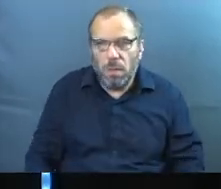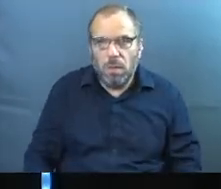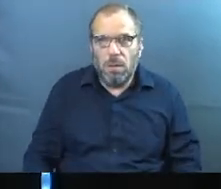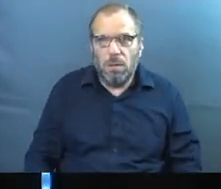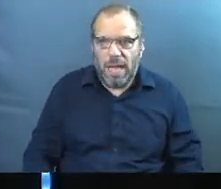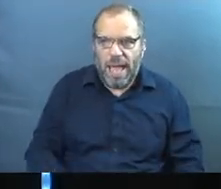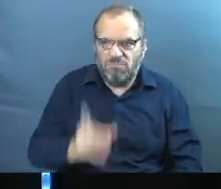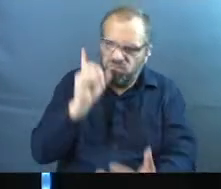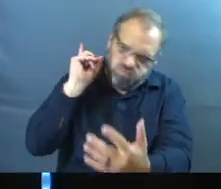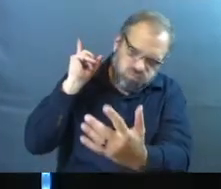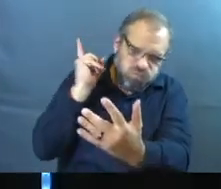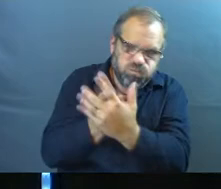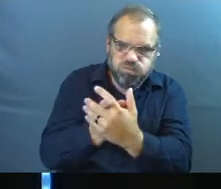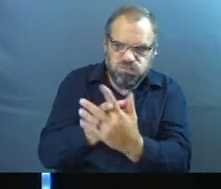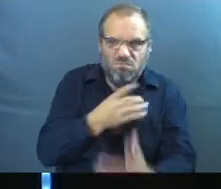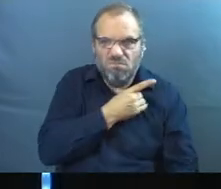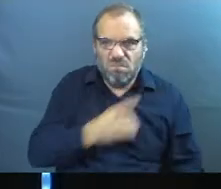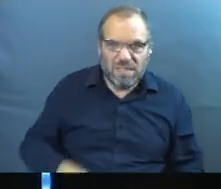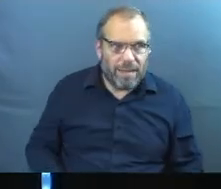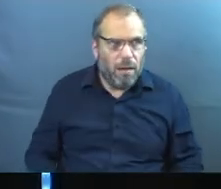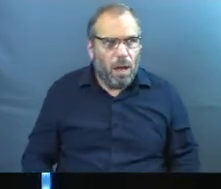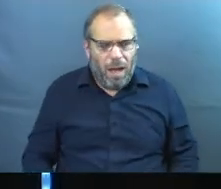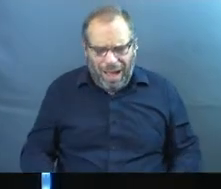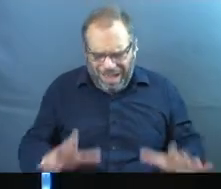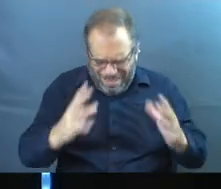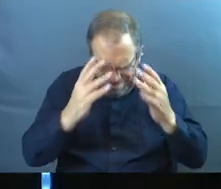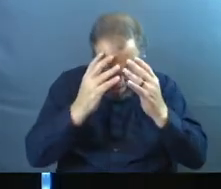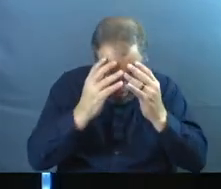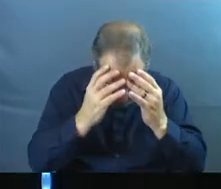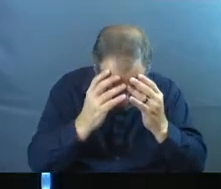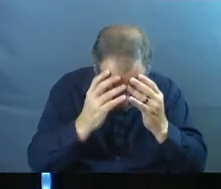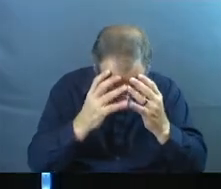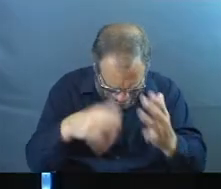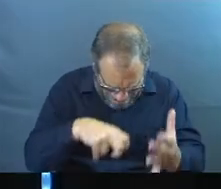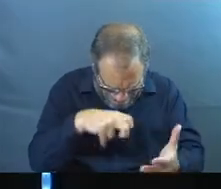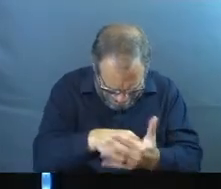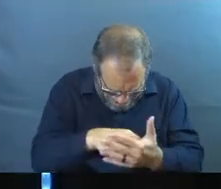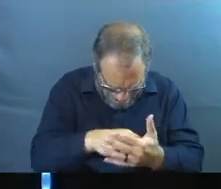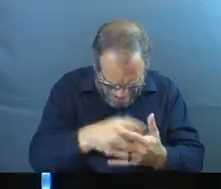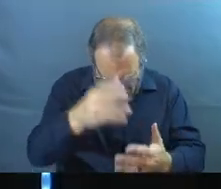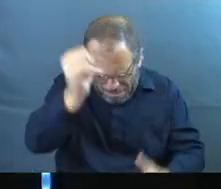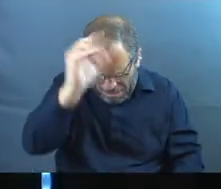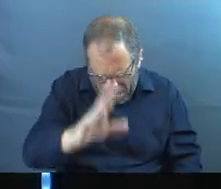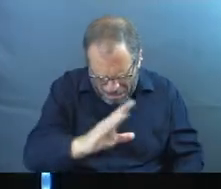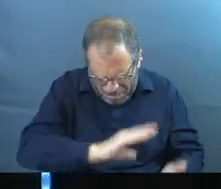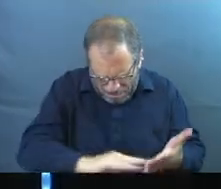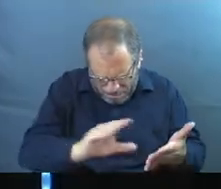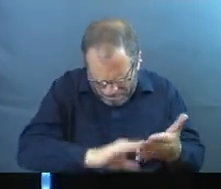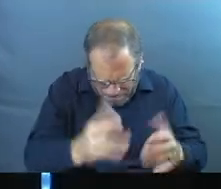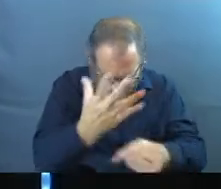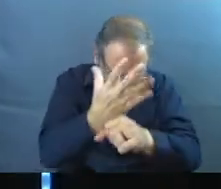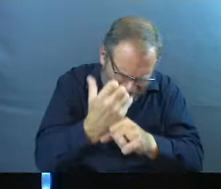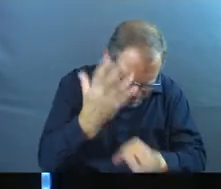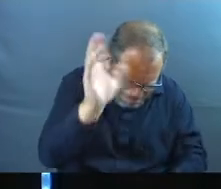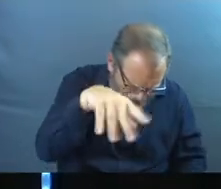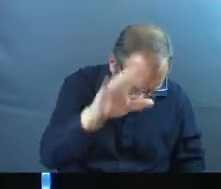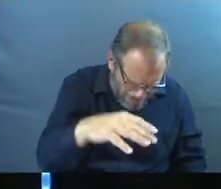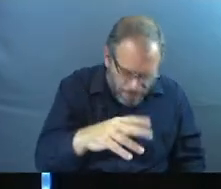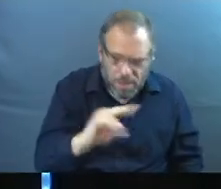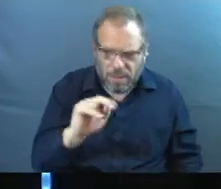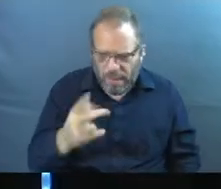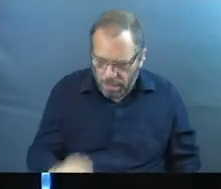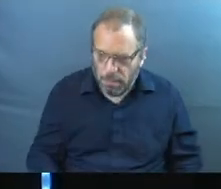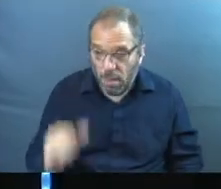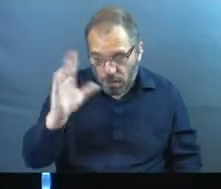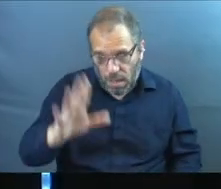Nathan rebukes David. David falls down, and he repents, and he asks God, begs God for forgiveness, and Nathan